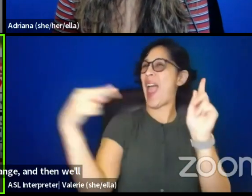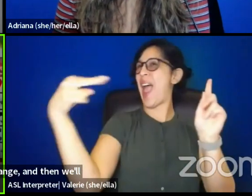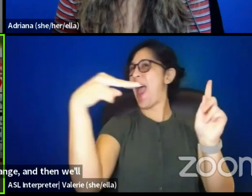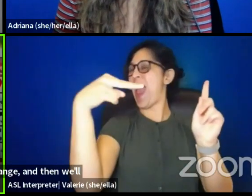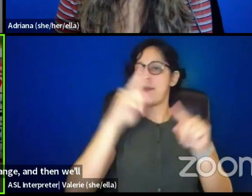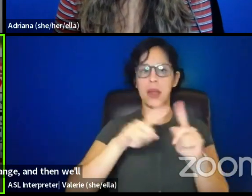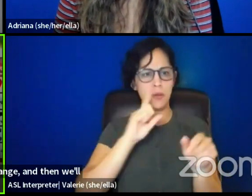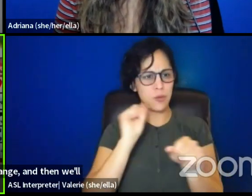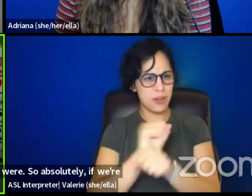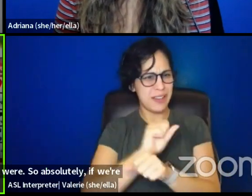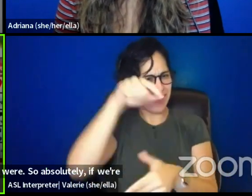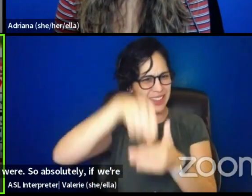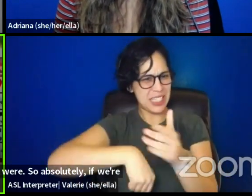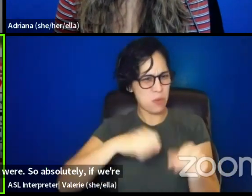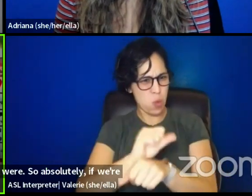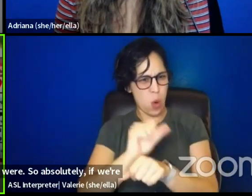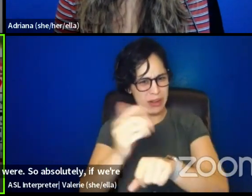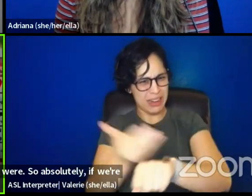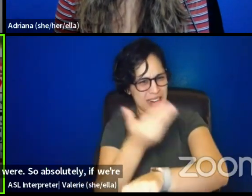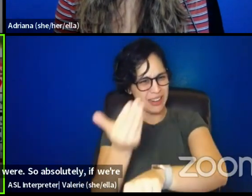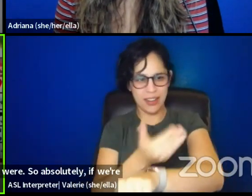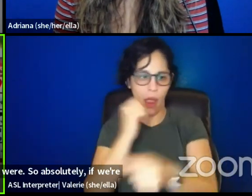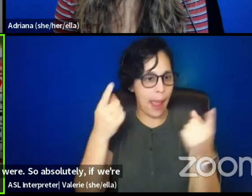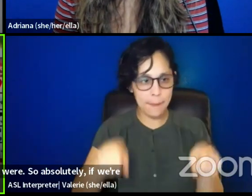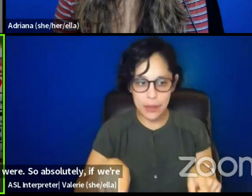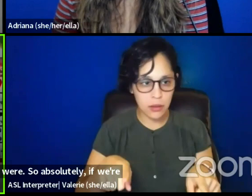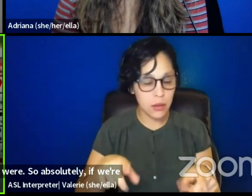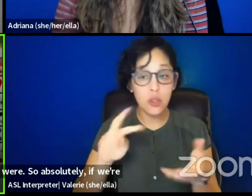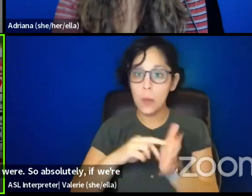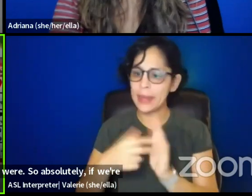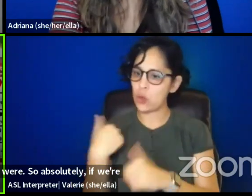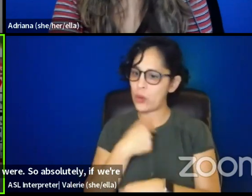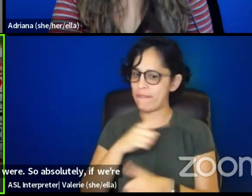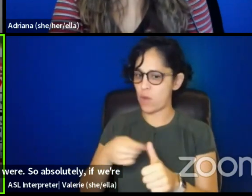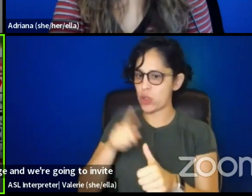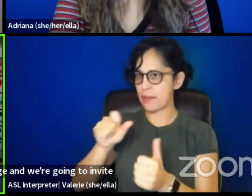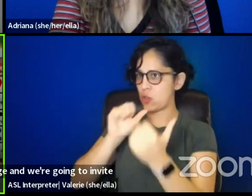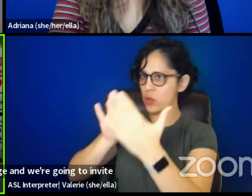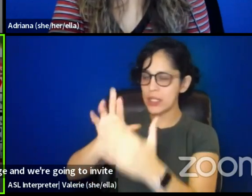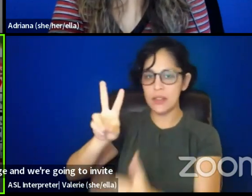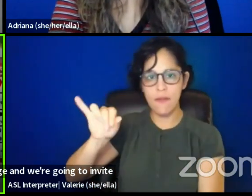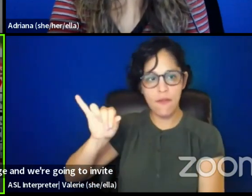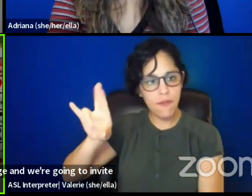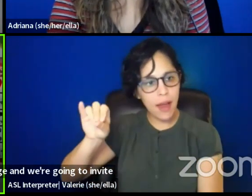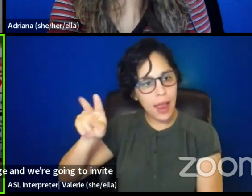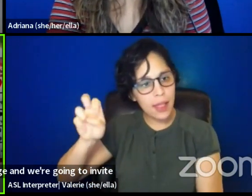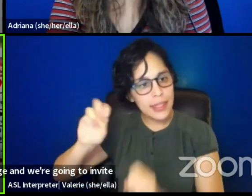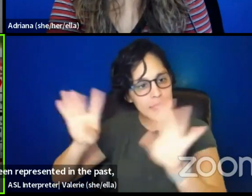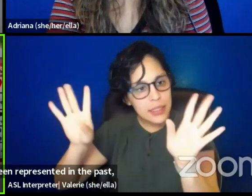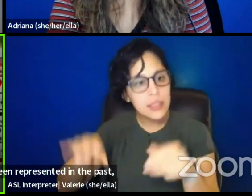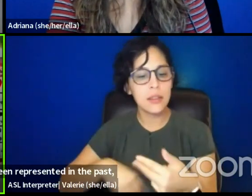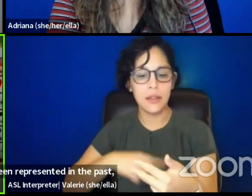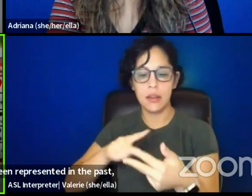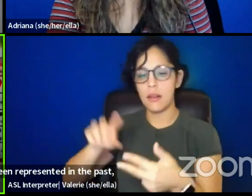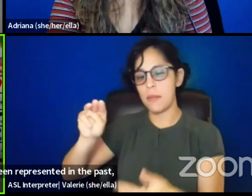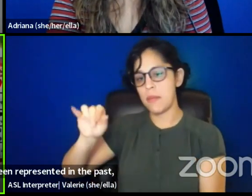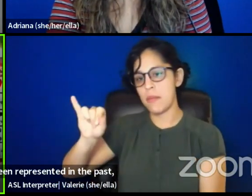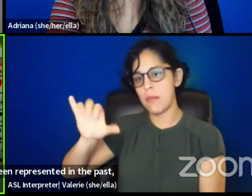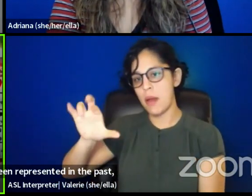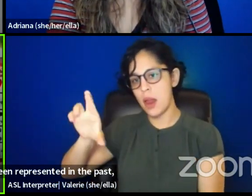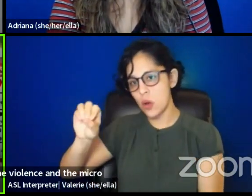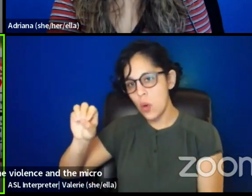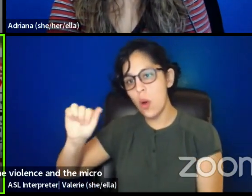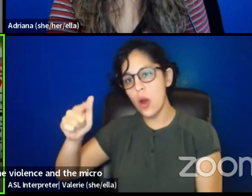been represented in the past, we have to address the violence and the microaggressions and the lack of access that has been inherent in making sure